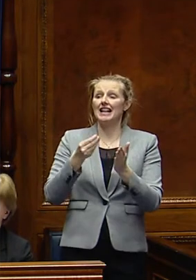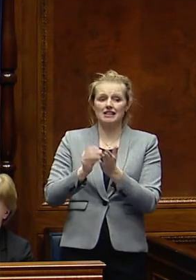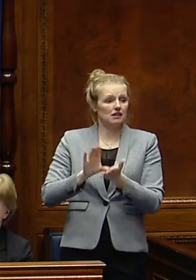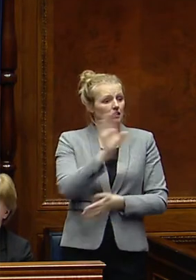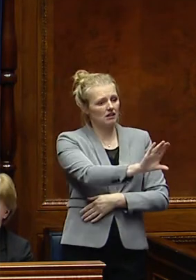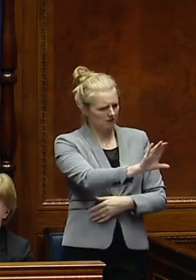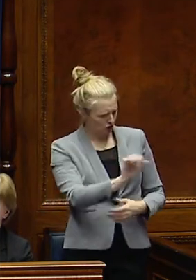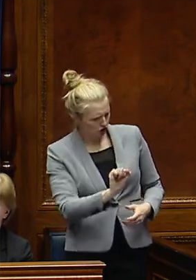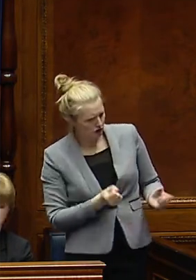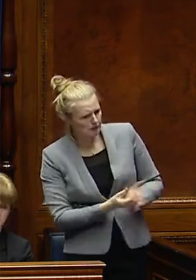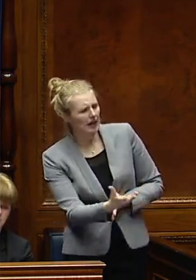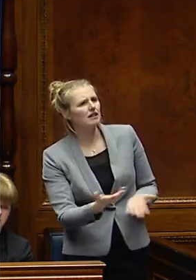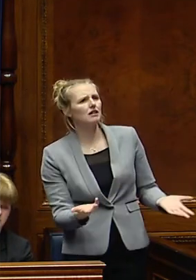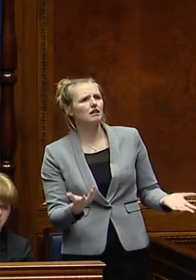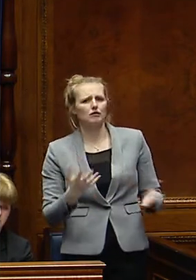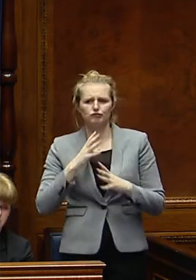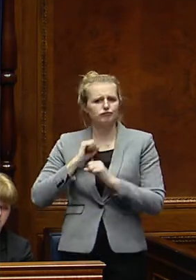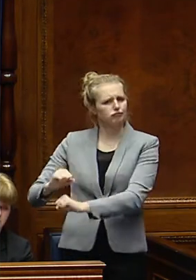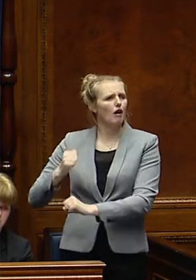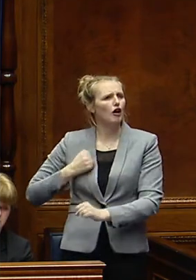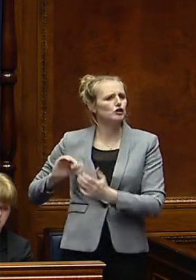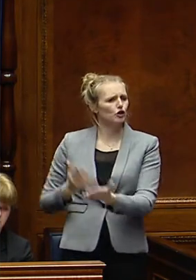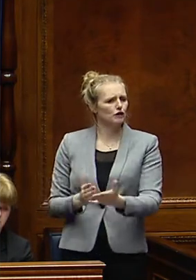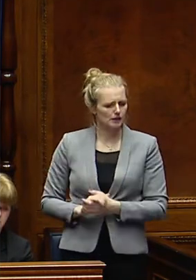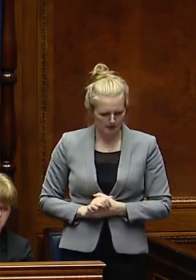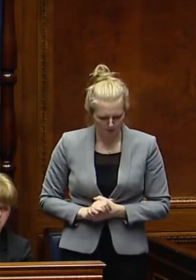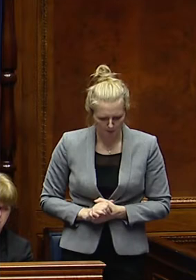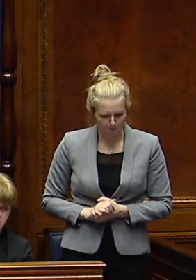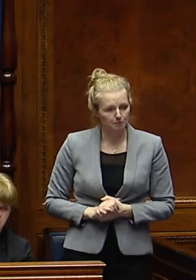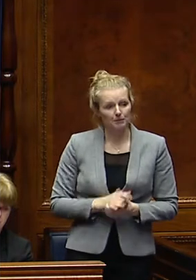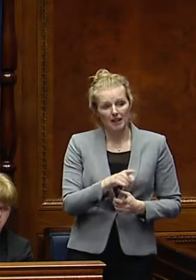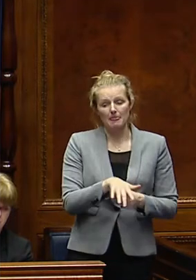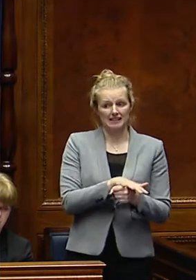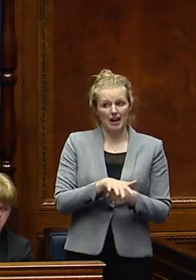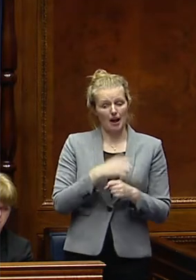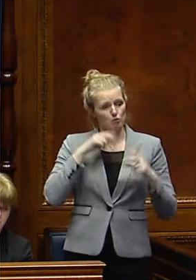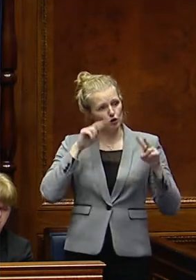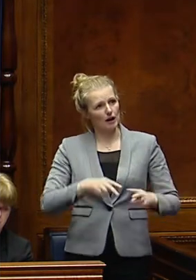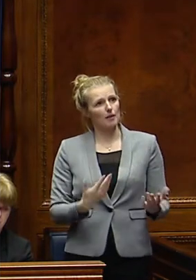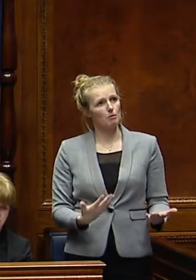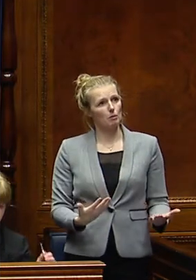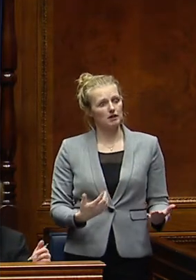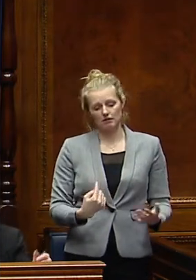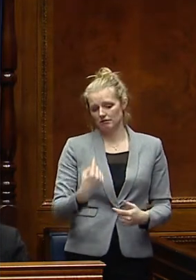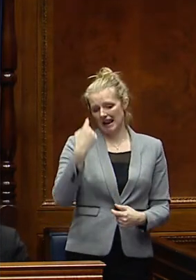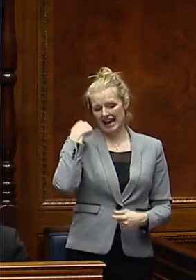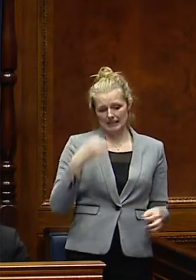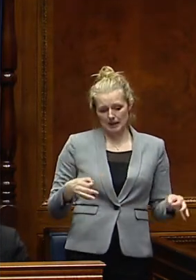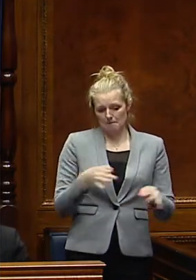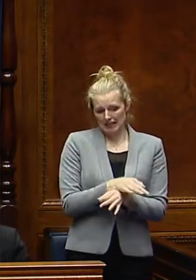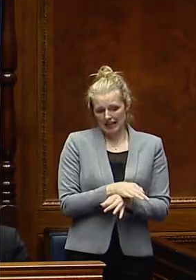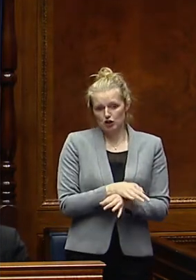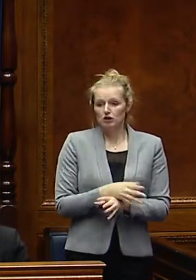allocated will likely be used? The scenario that I am looking at currently, obviously the last round of mitigations which were